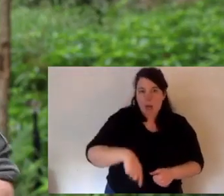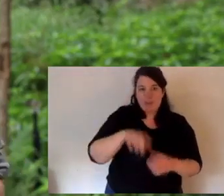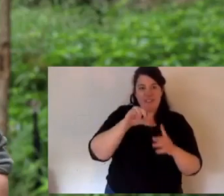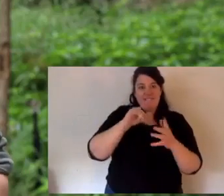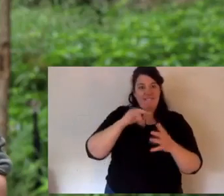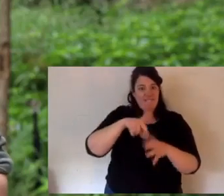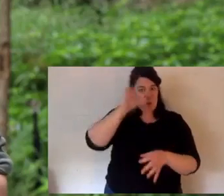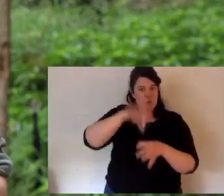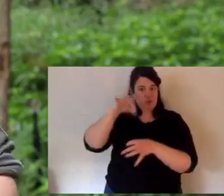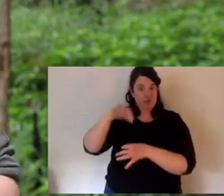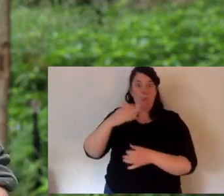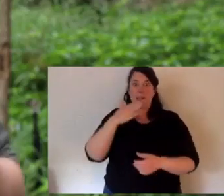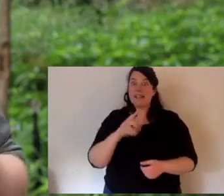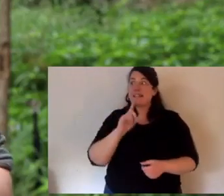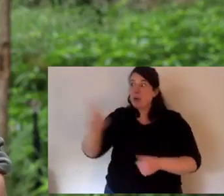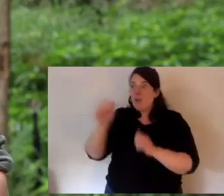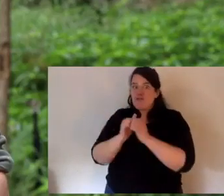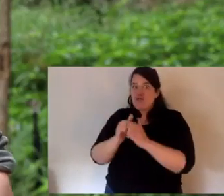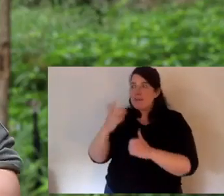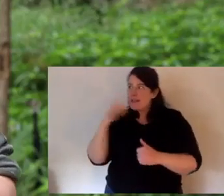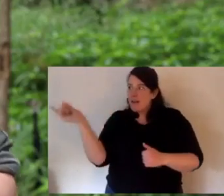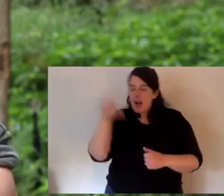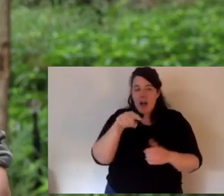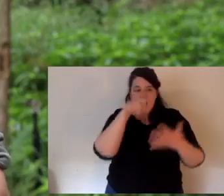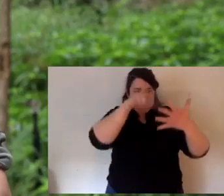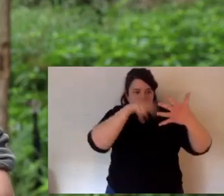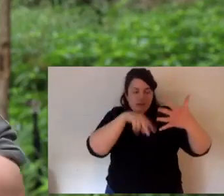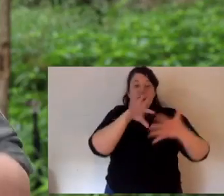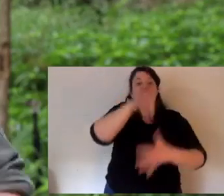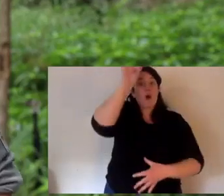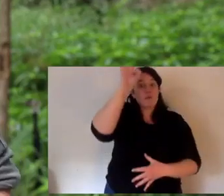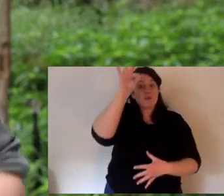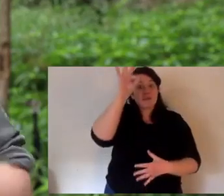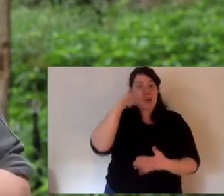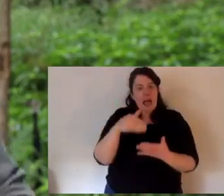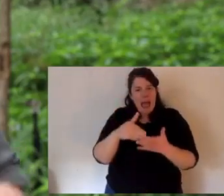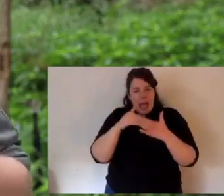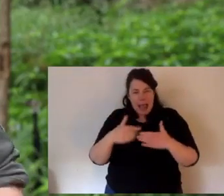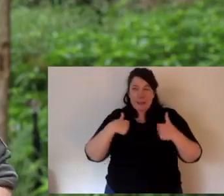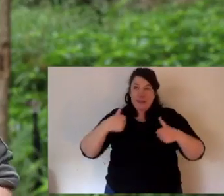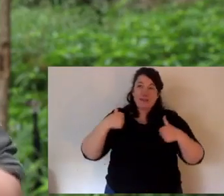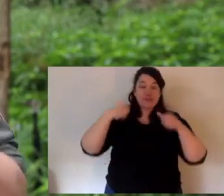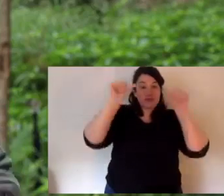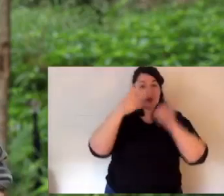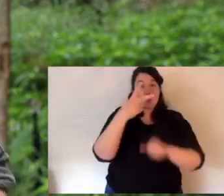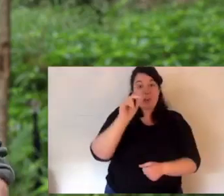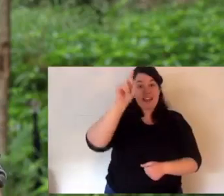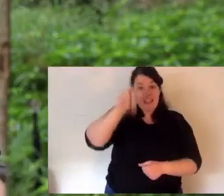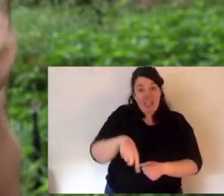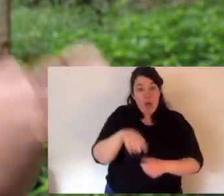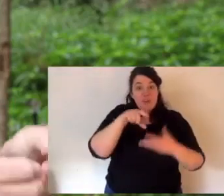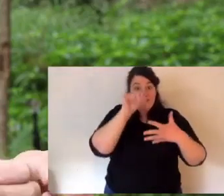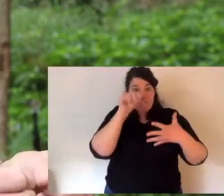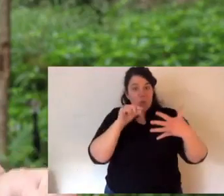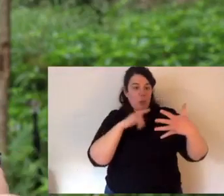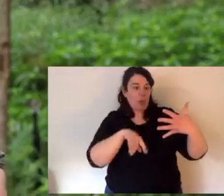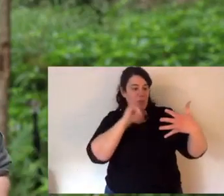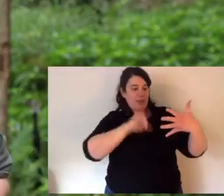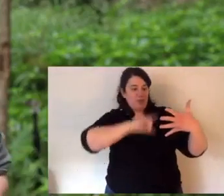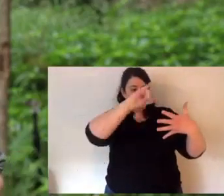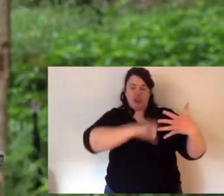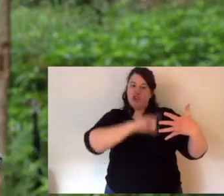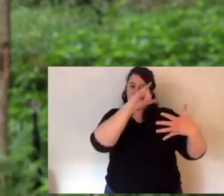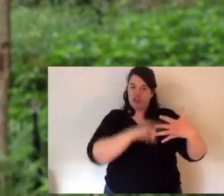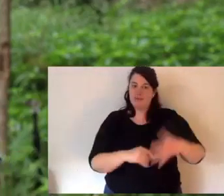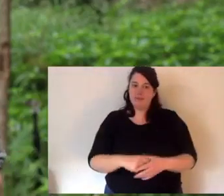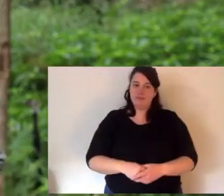we've got 20,000. So pick your project. Tell your friends. Try and get them to support you. Help us achieve those votes and then